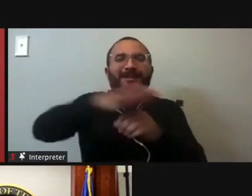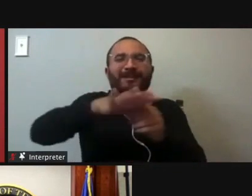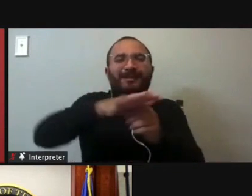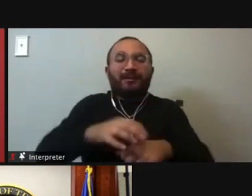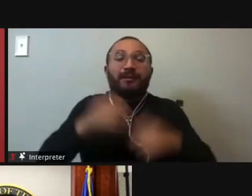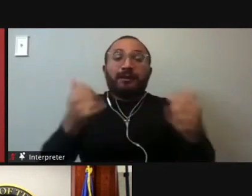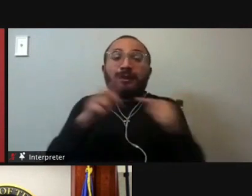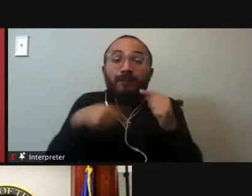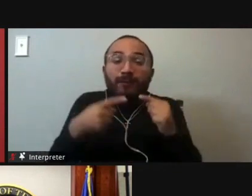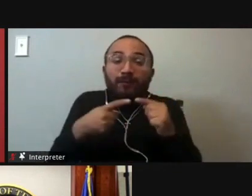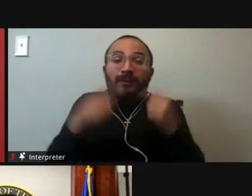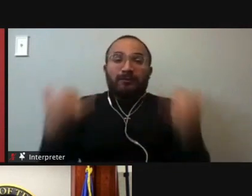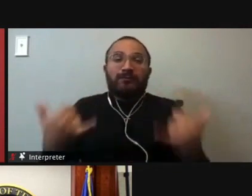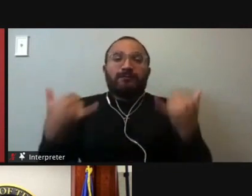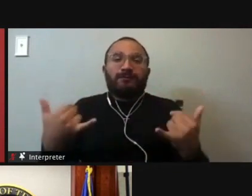now.